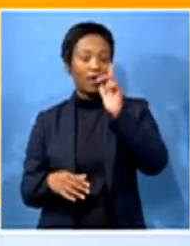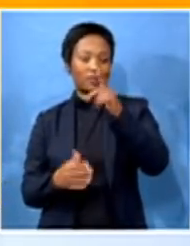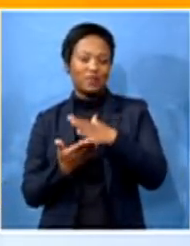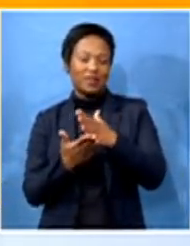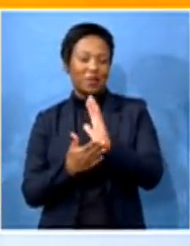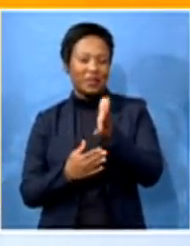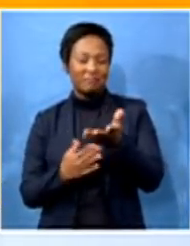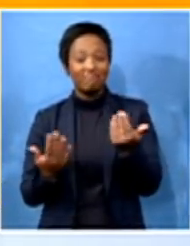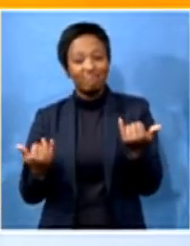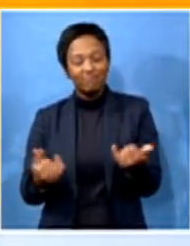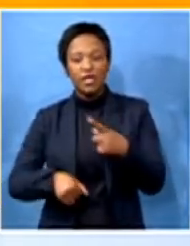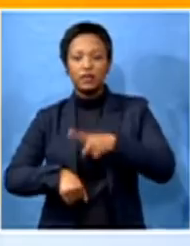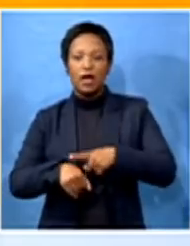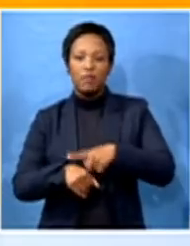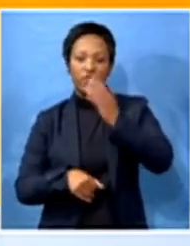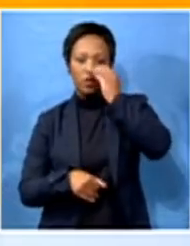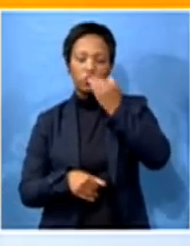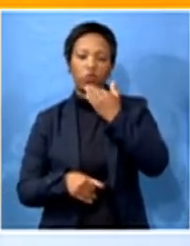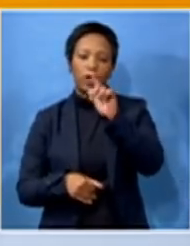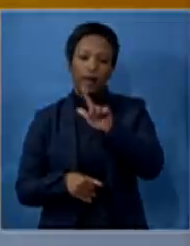don't know but it's time now for News with Leanne.